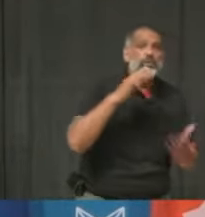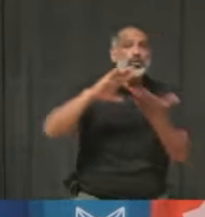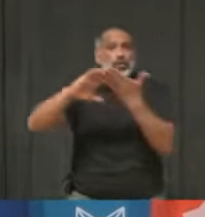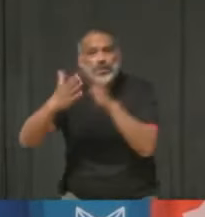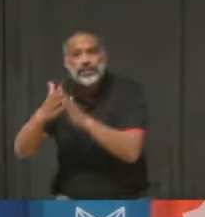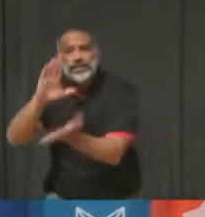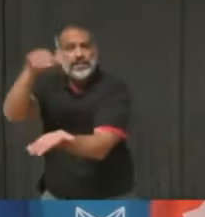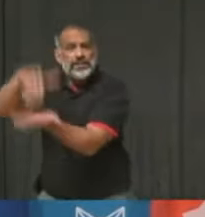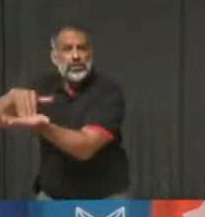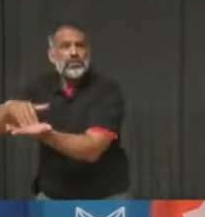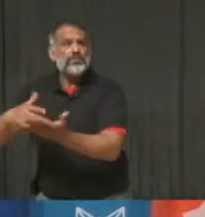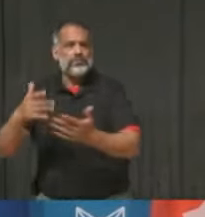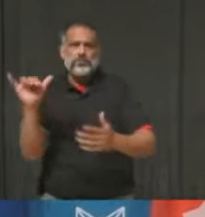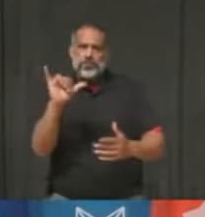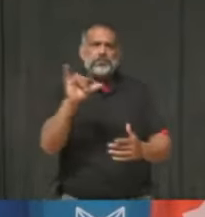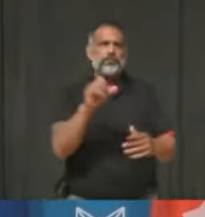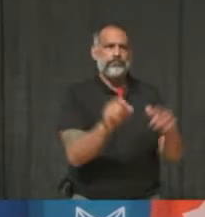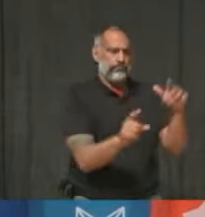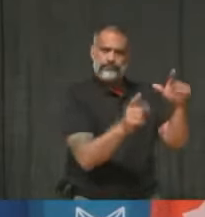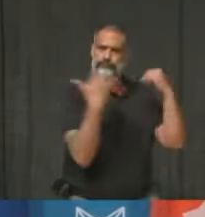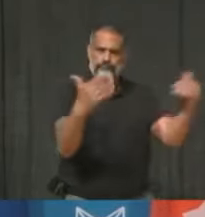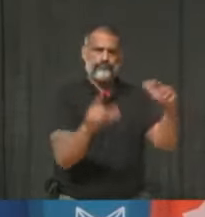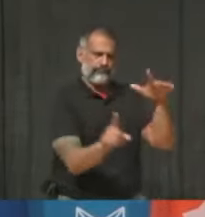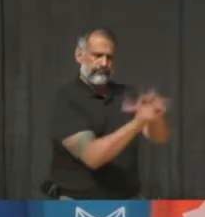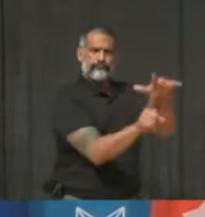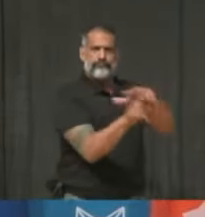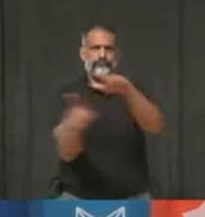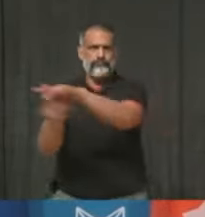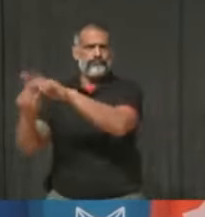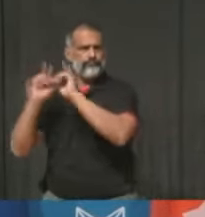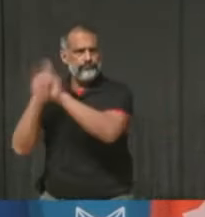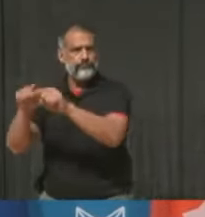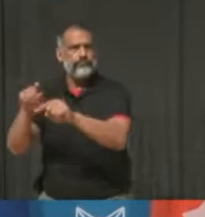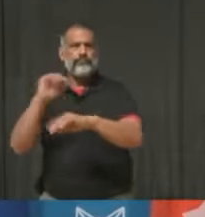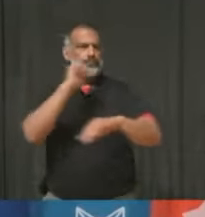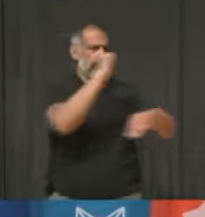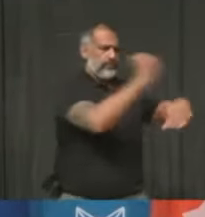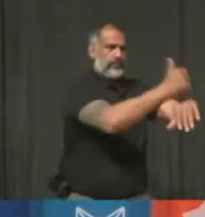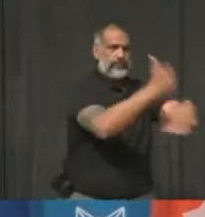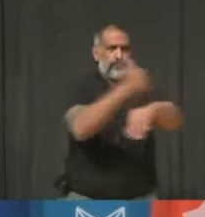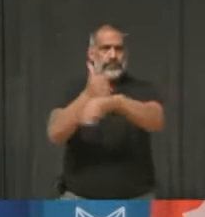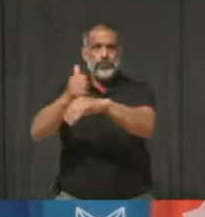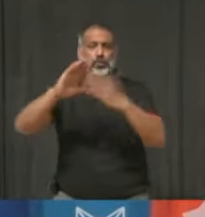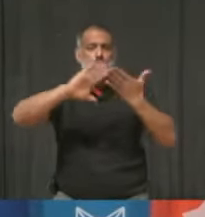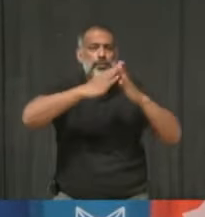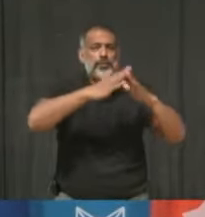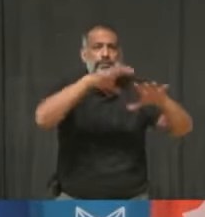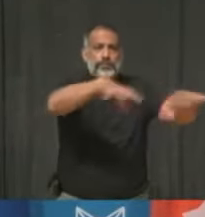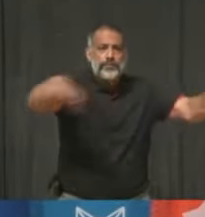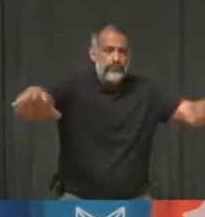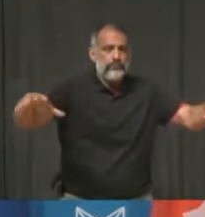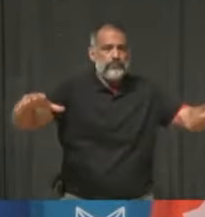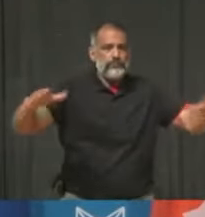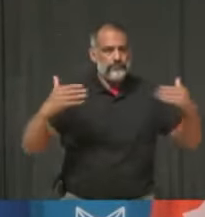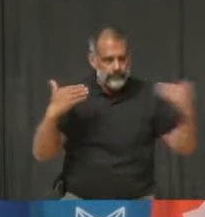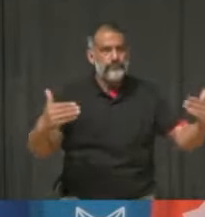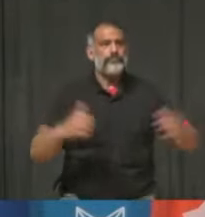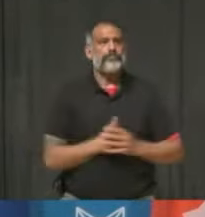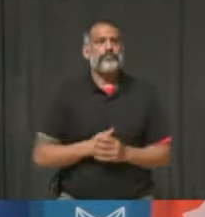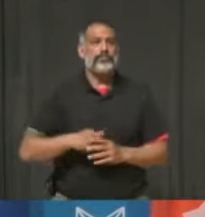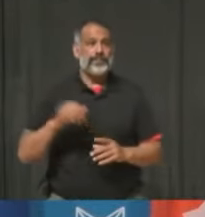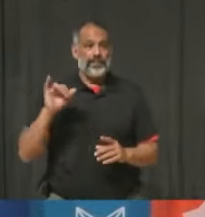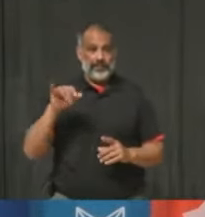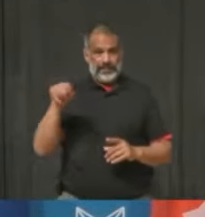and pop-up clinics continue to reach those who are the hardest to reach in our community. These pop-up clinics in Peel aren't typically